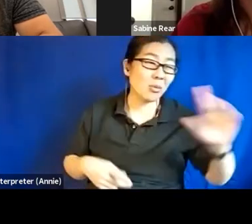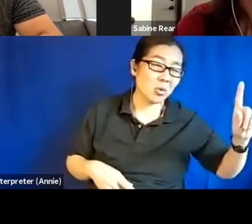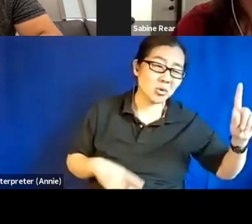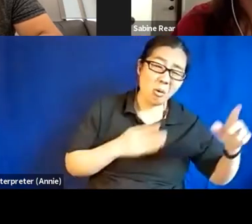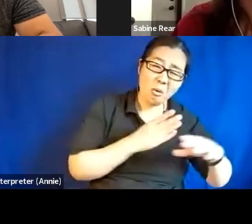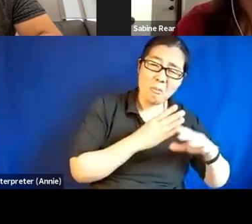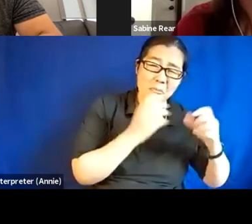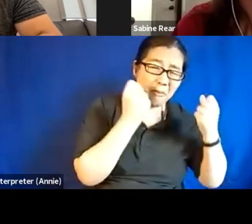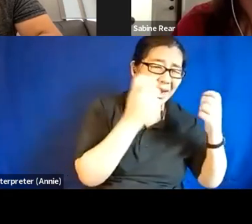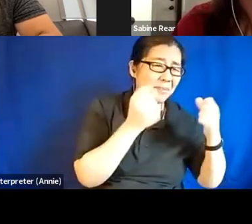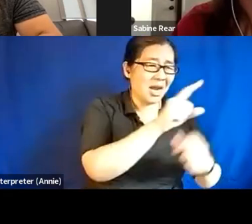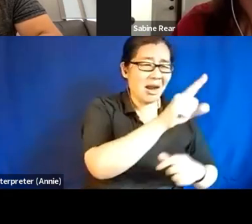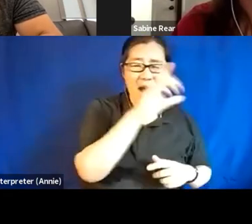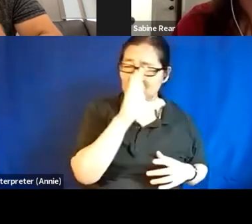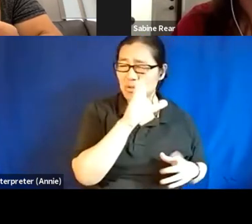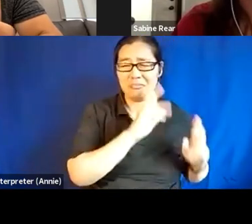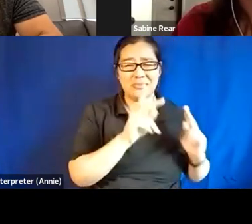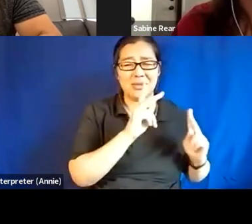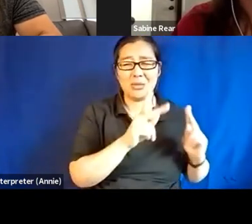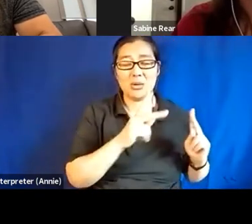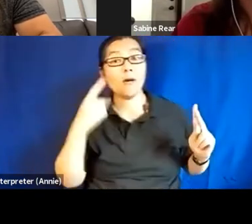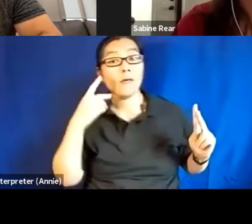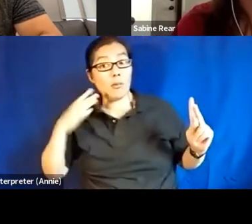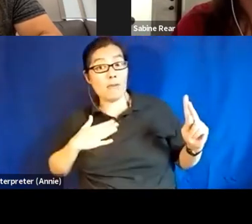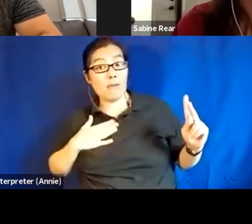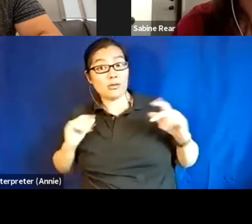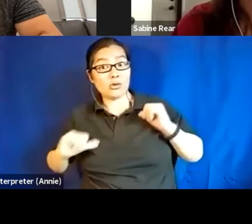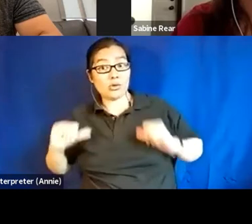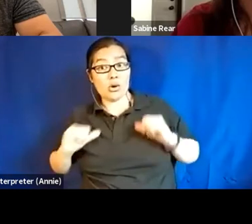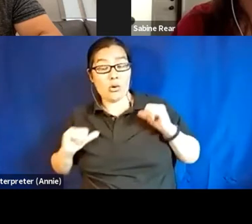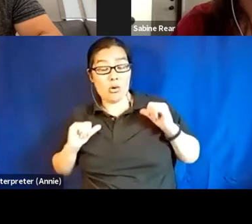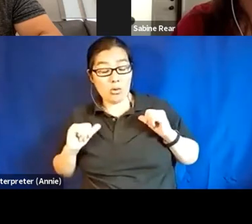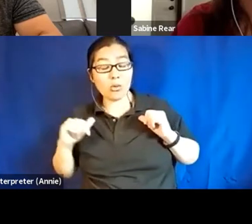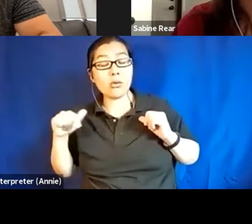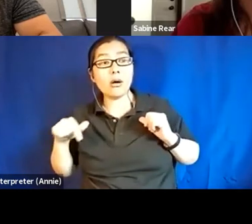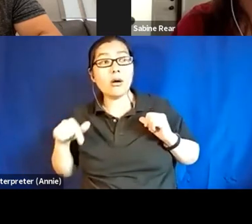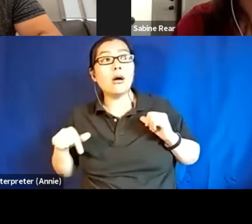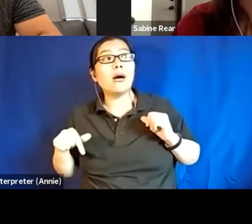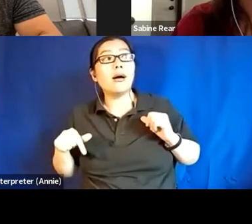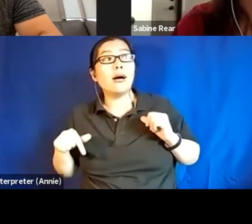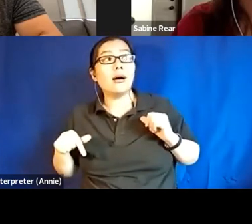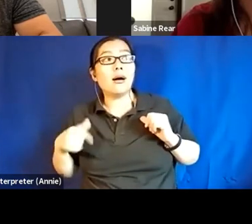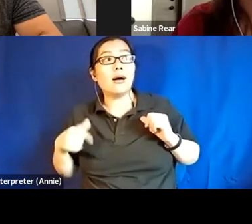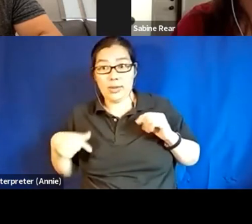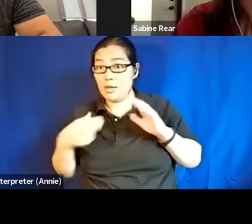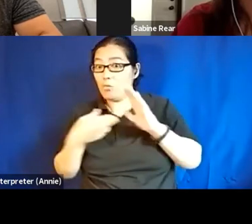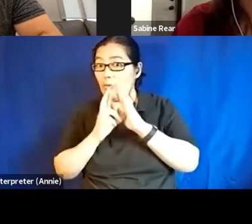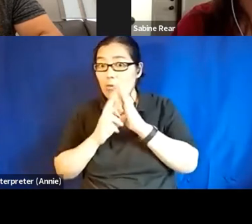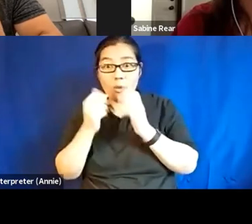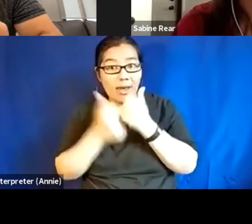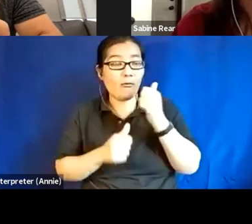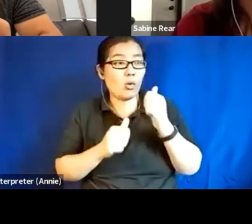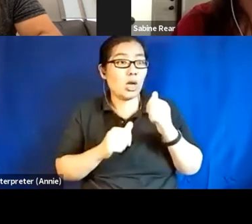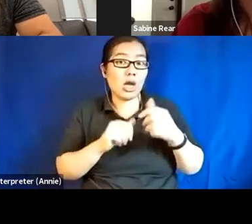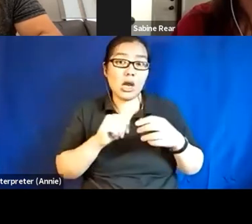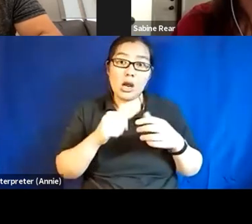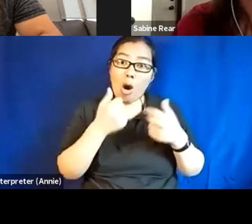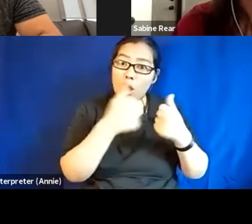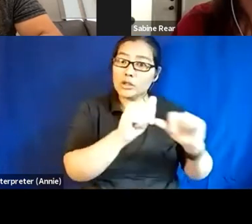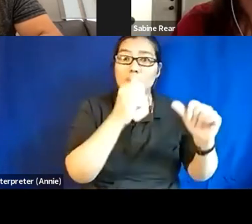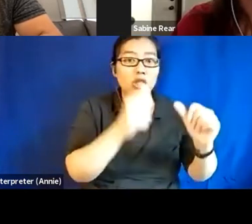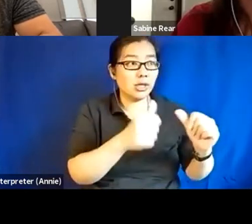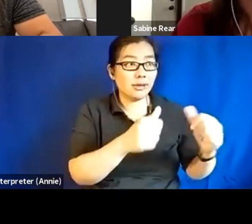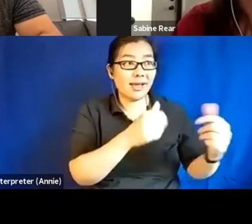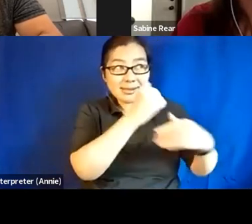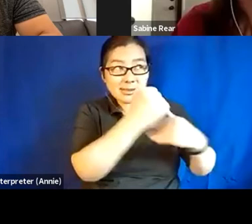review every audition that comes through the show runner, uh, for our show and myself review every audition, uh, that when we break